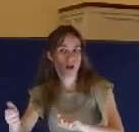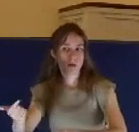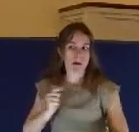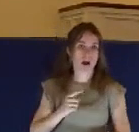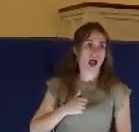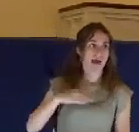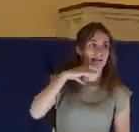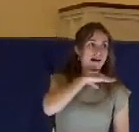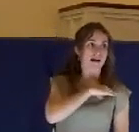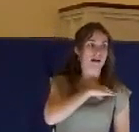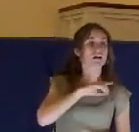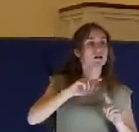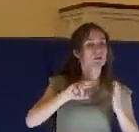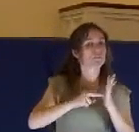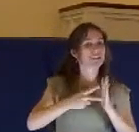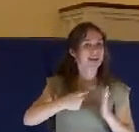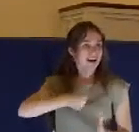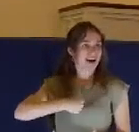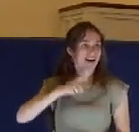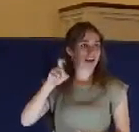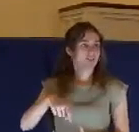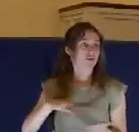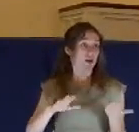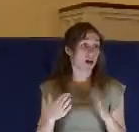I die because I wanted him to die.